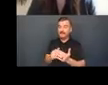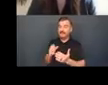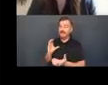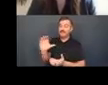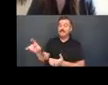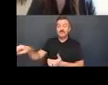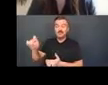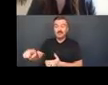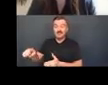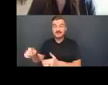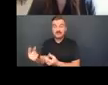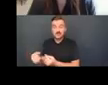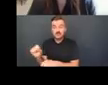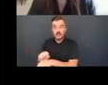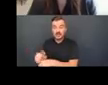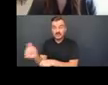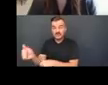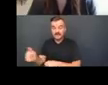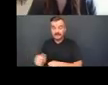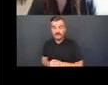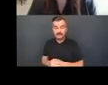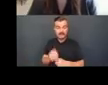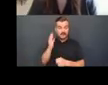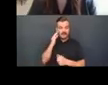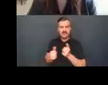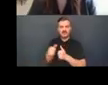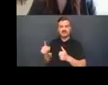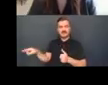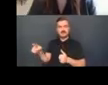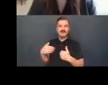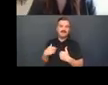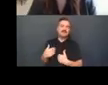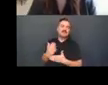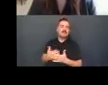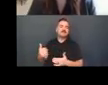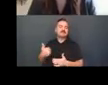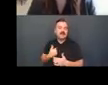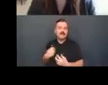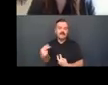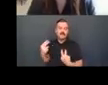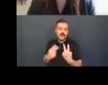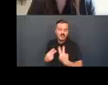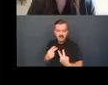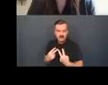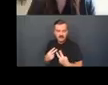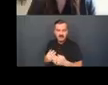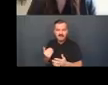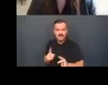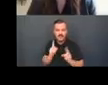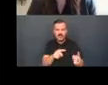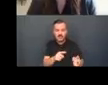While most contemporary healthcare consumers engage in some self-monitoring of their symptoms before a clinical visit,